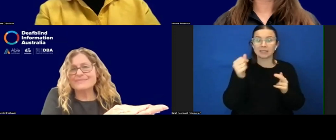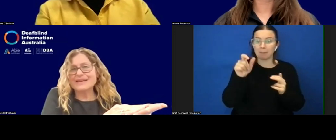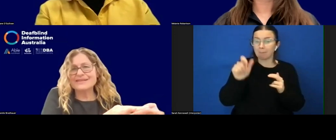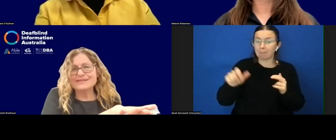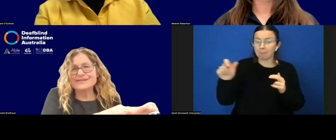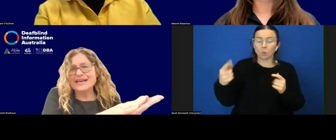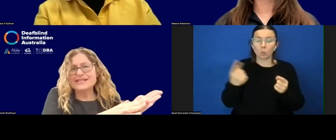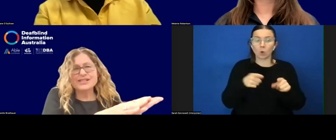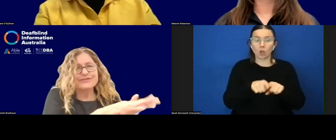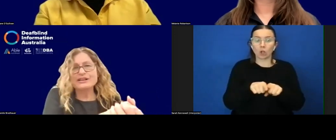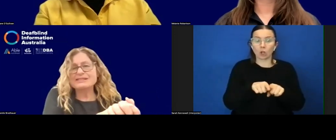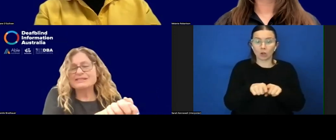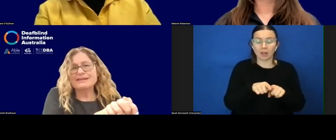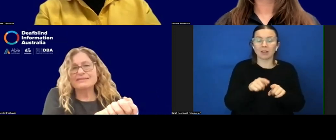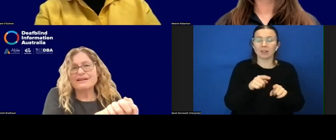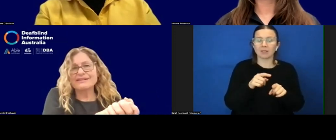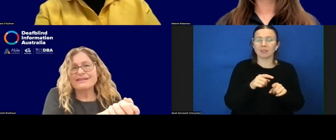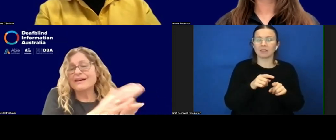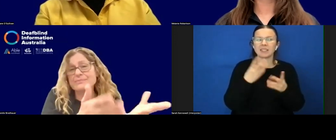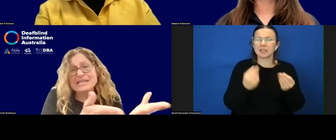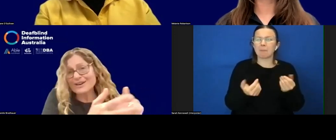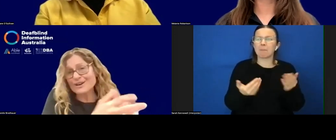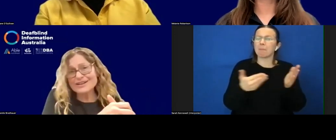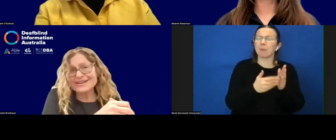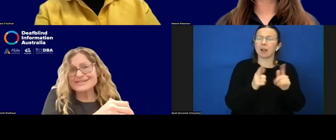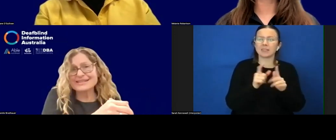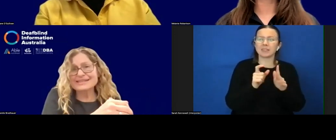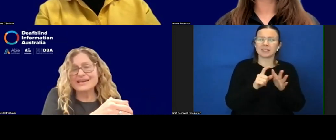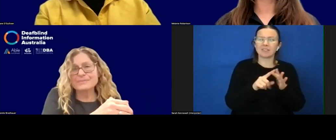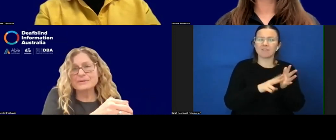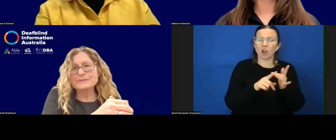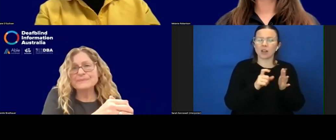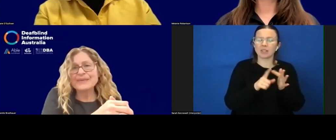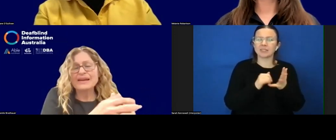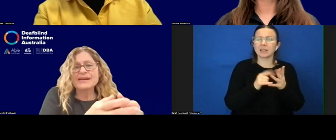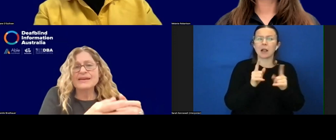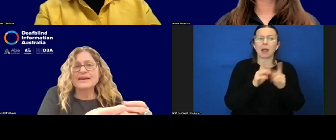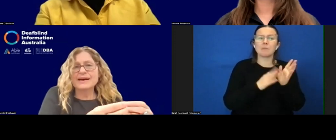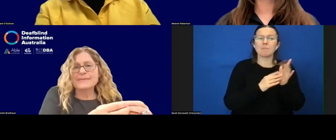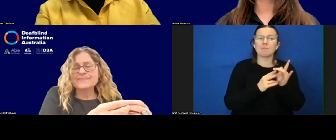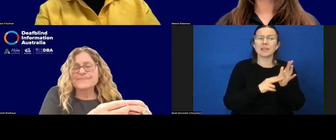and device like mini guide, as an example.